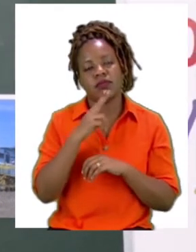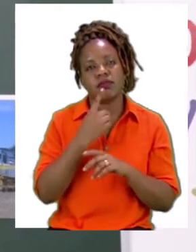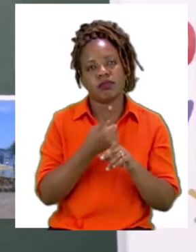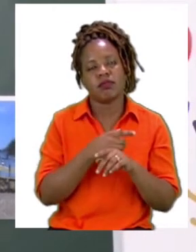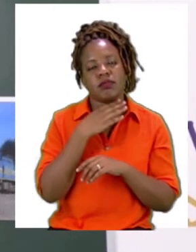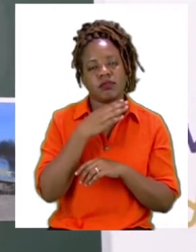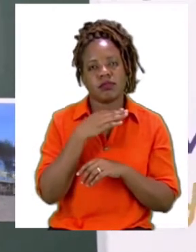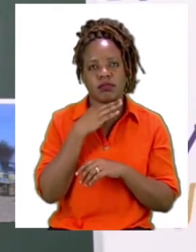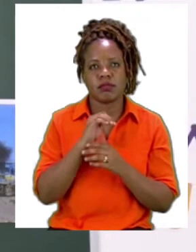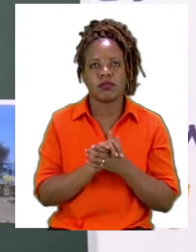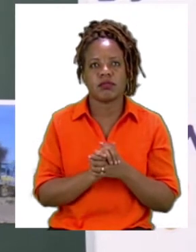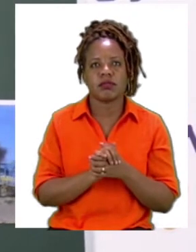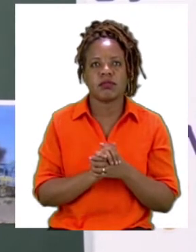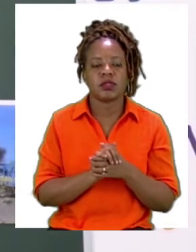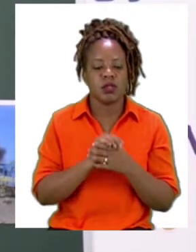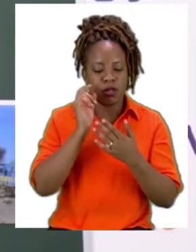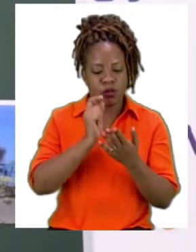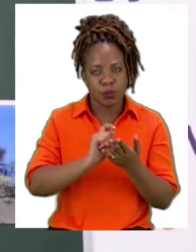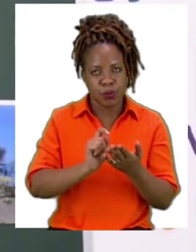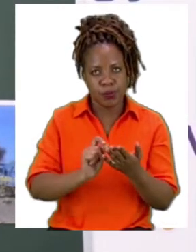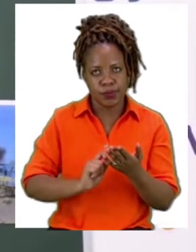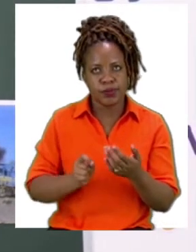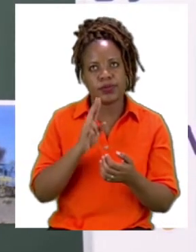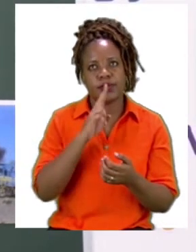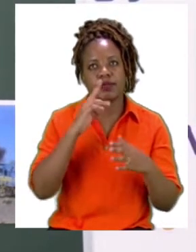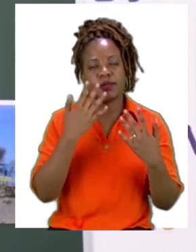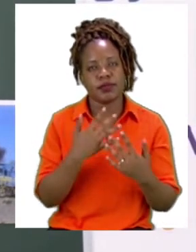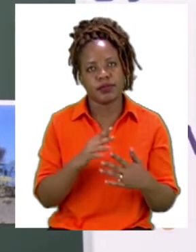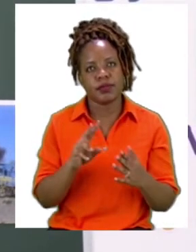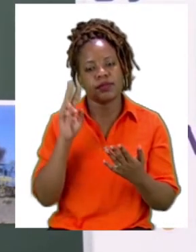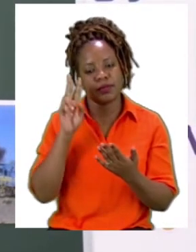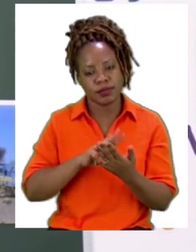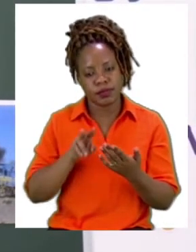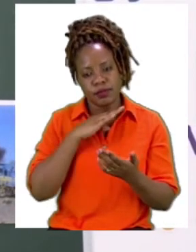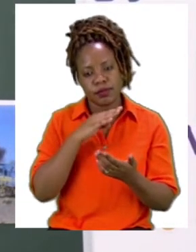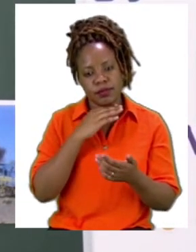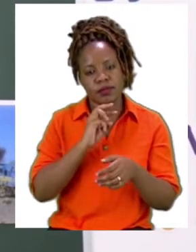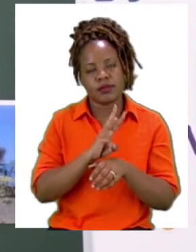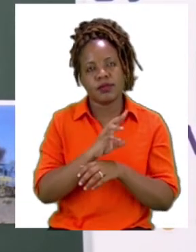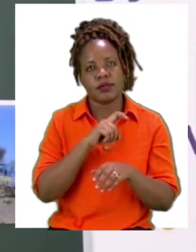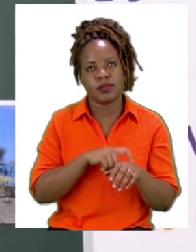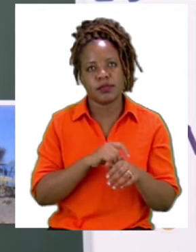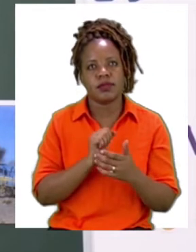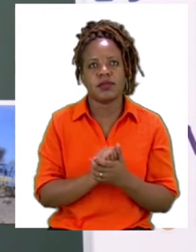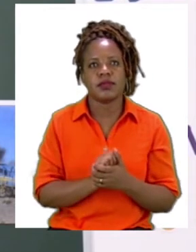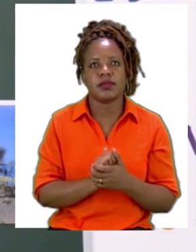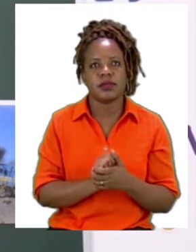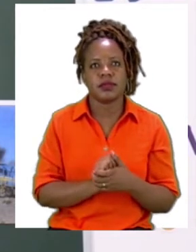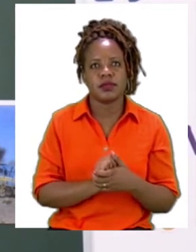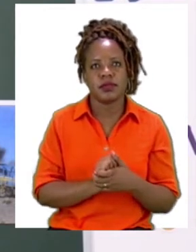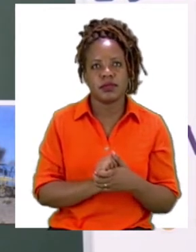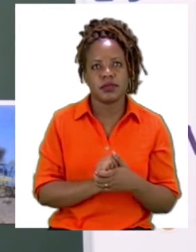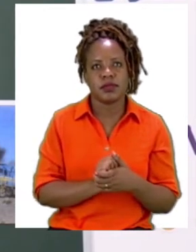please read the story a third time. Now that we have read our story, let's move